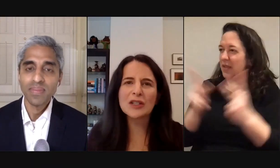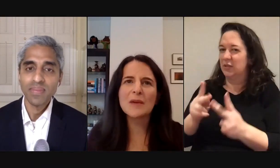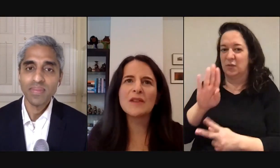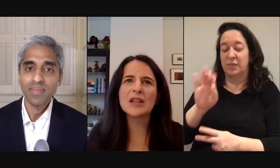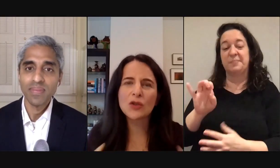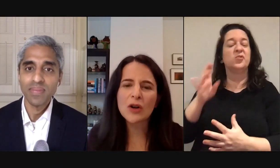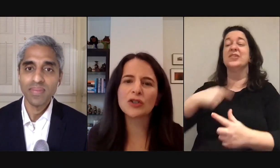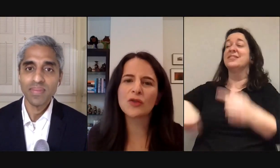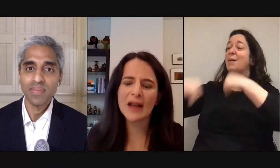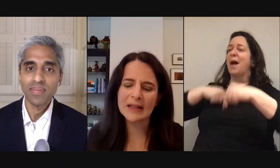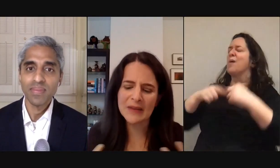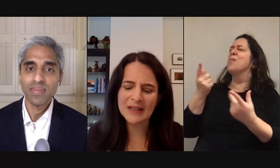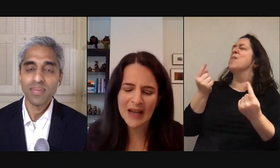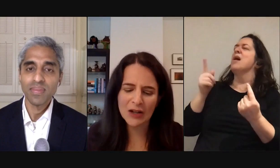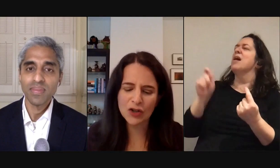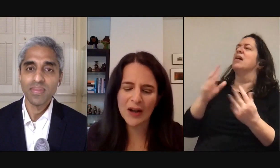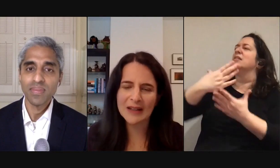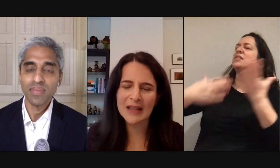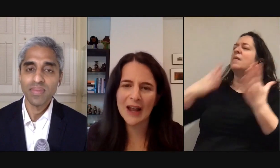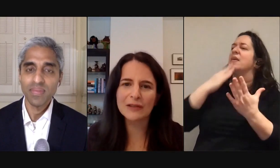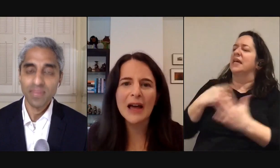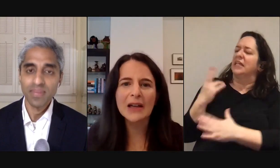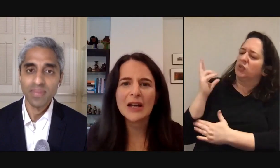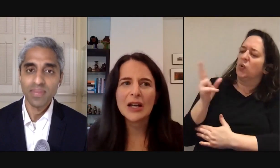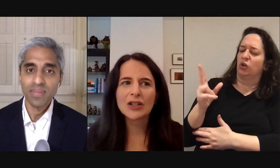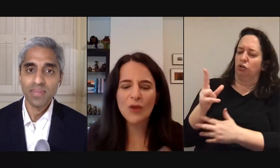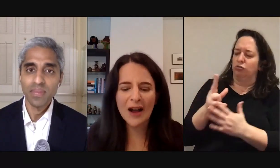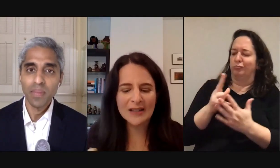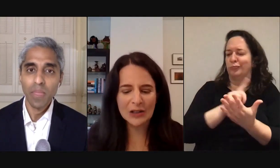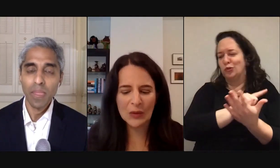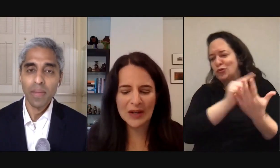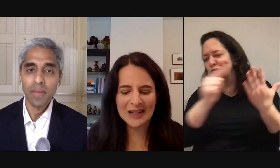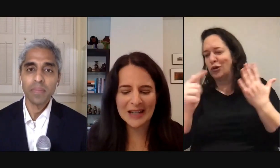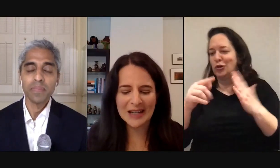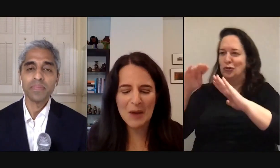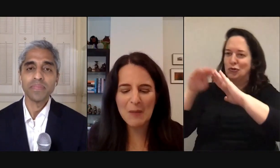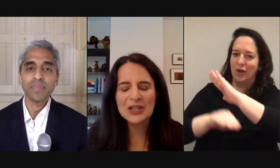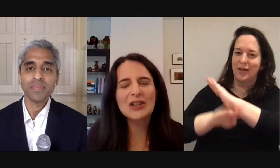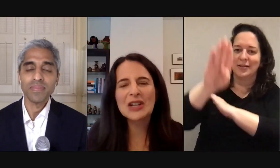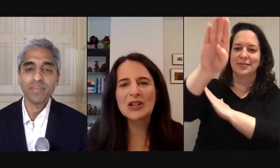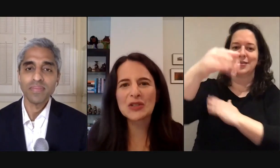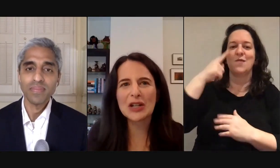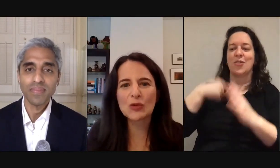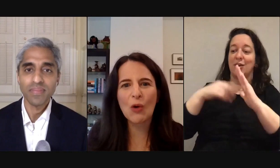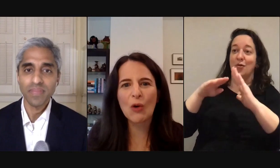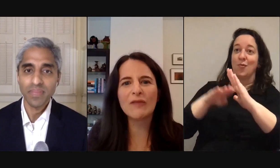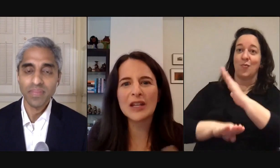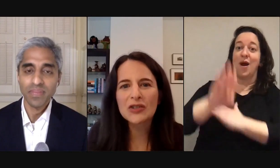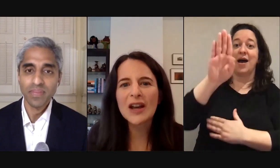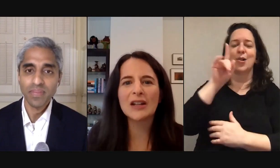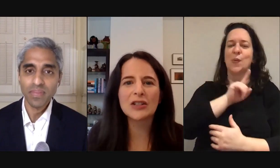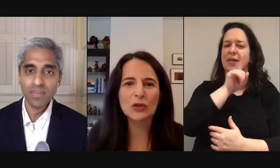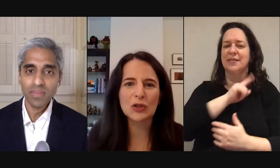you know what are some of the historical trends and the societal trends that have led to the rise in loneliness and i'm particularly interested in the